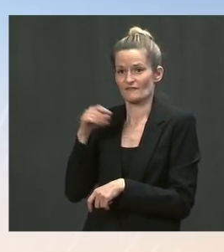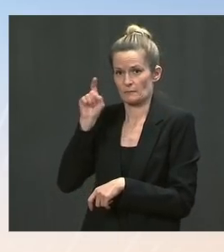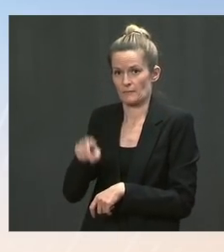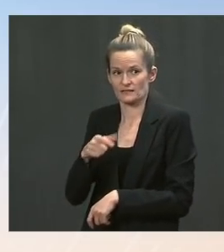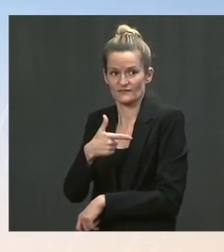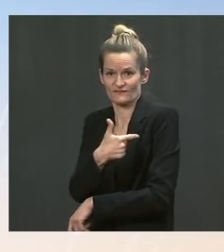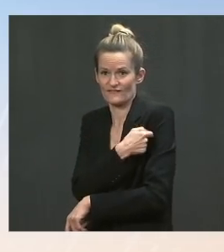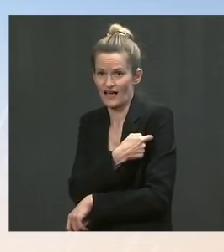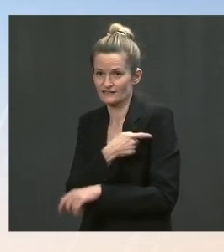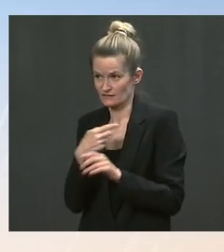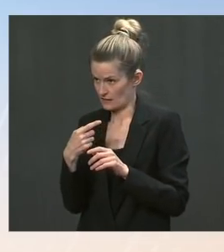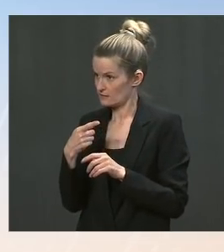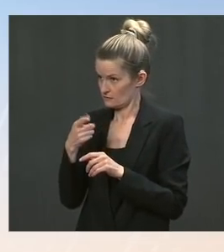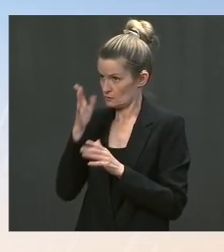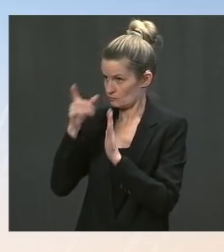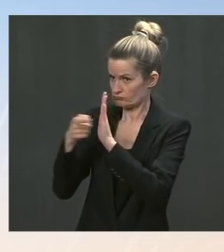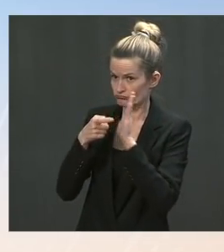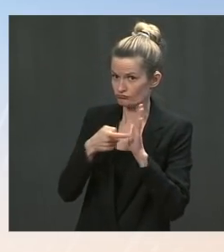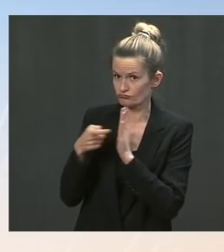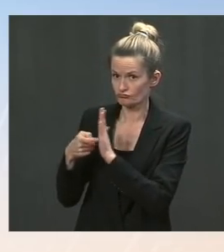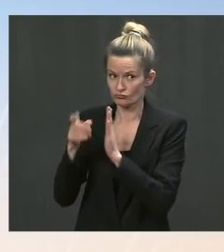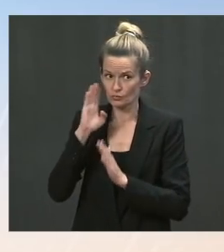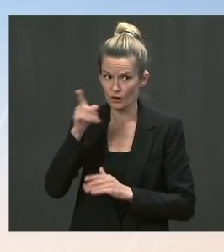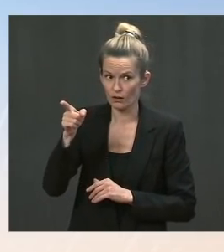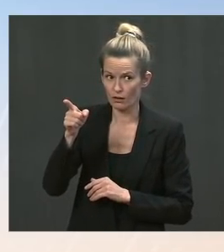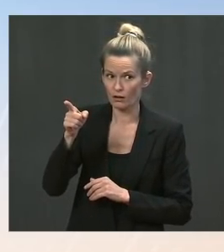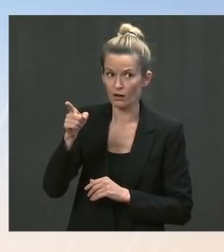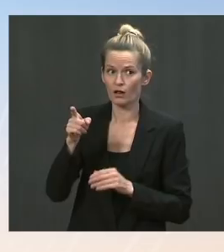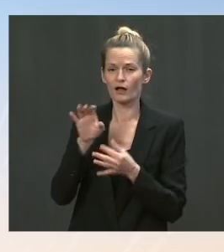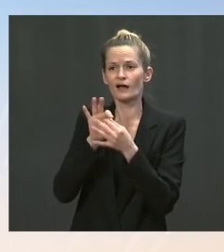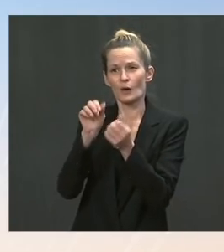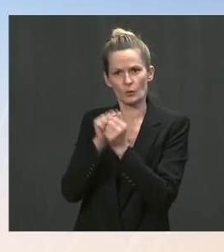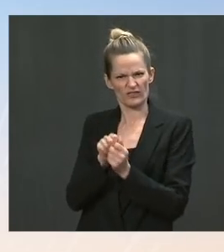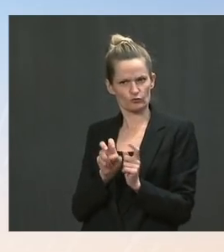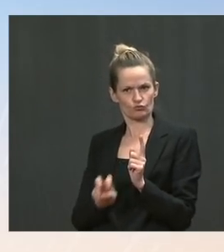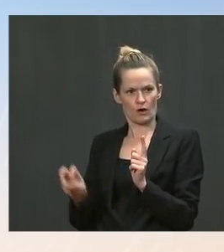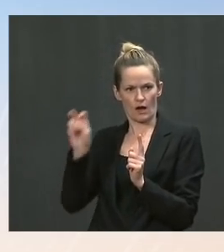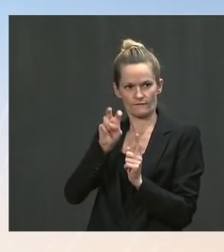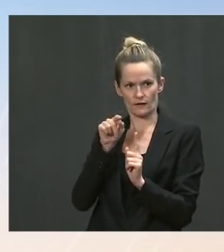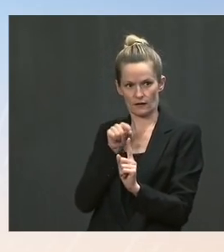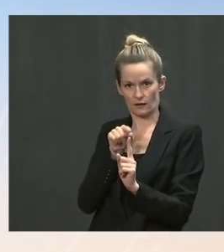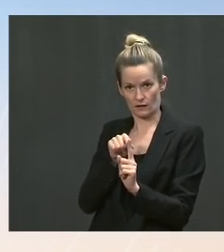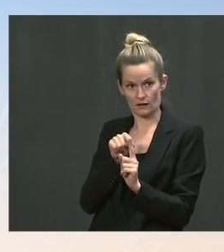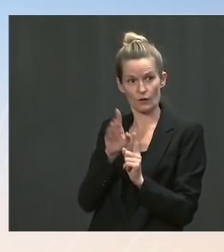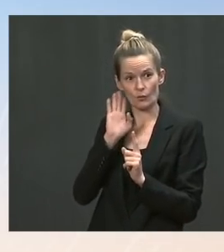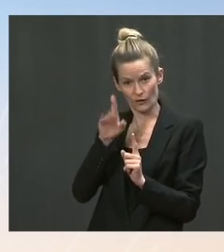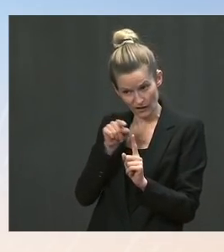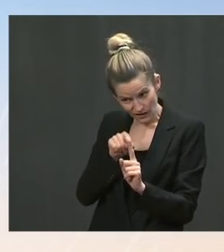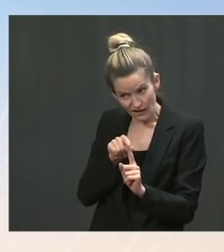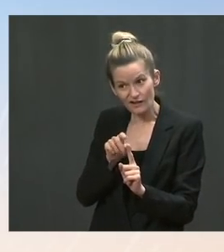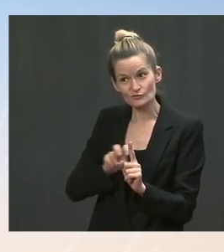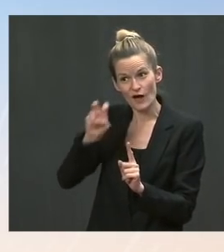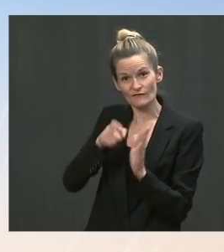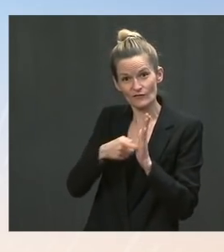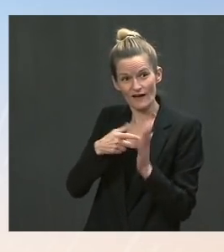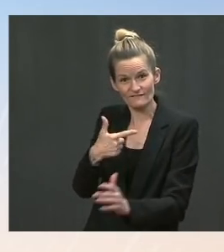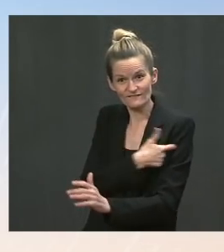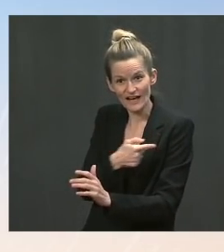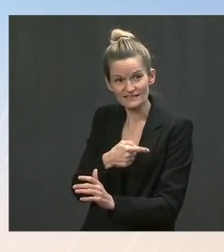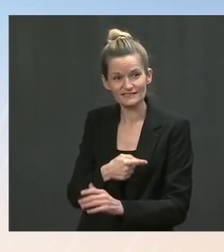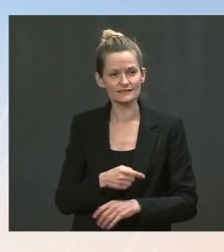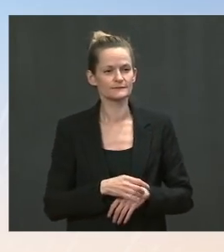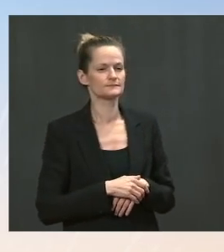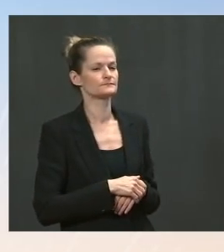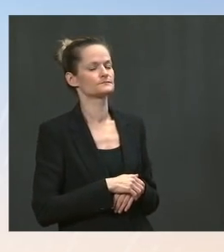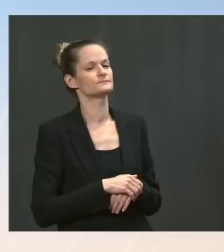is domestic travel vaccination requirement something that's under consideration? Ms. Well, I know there was also, in addition to the President's comments, some reporting overnight as well that